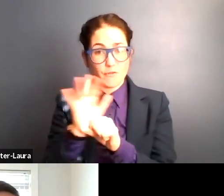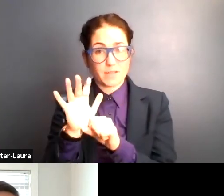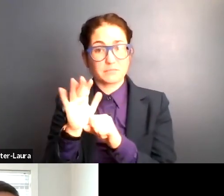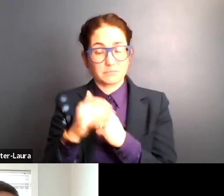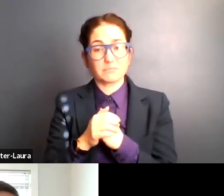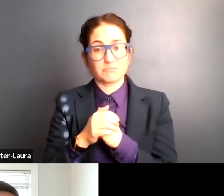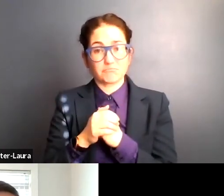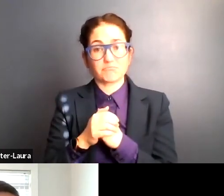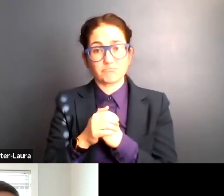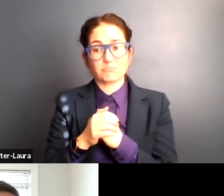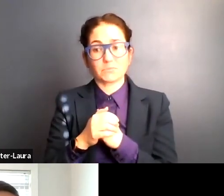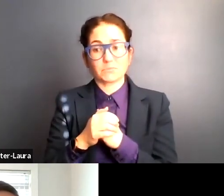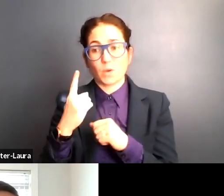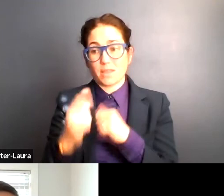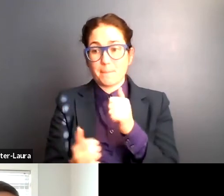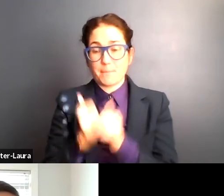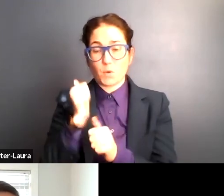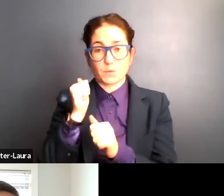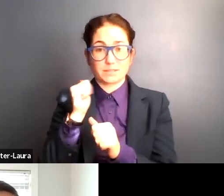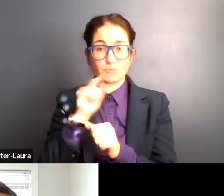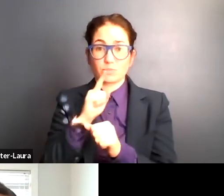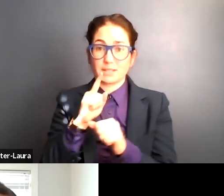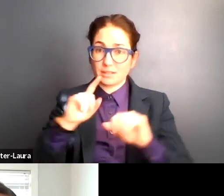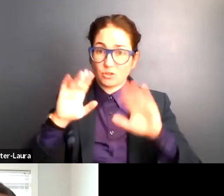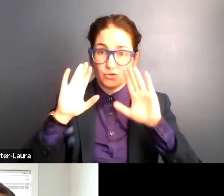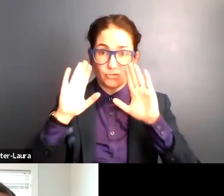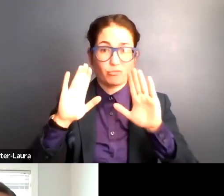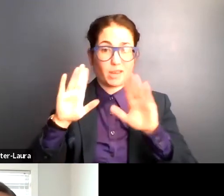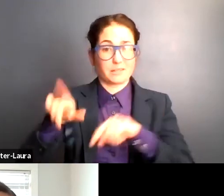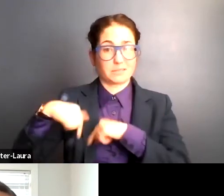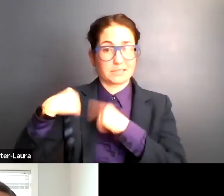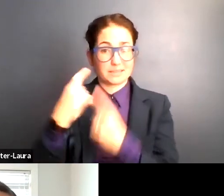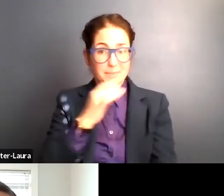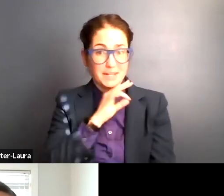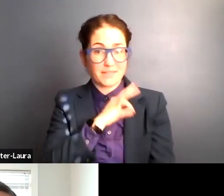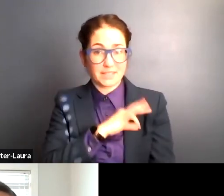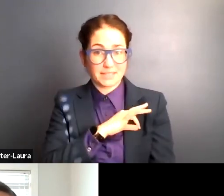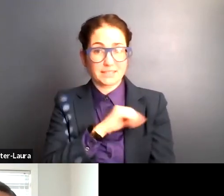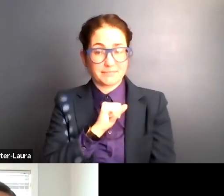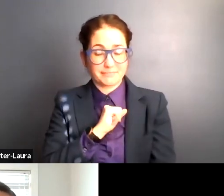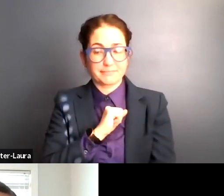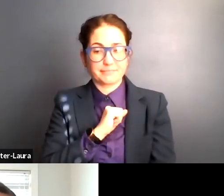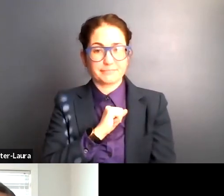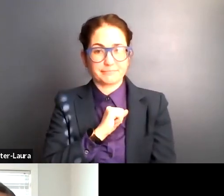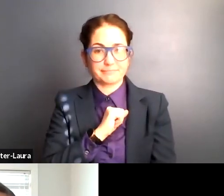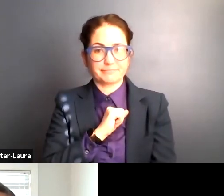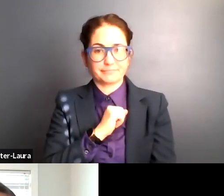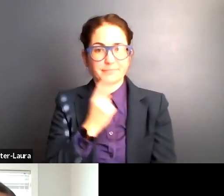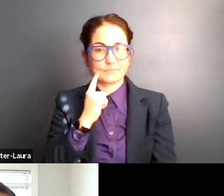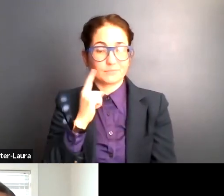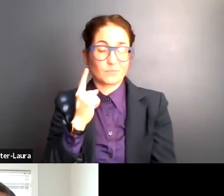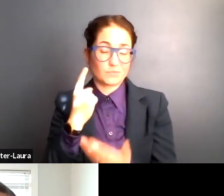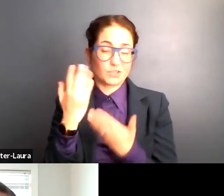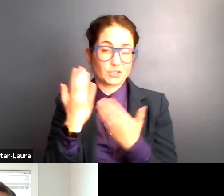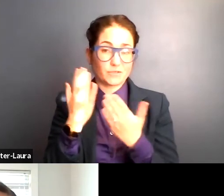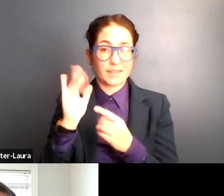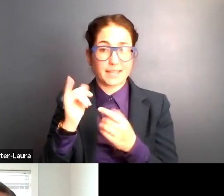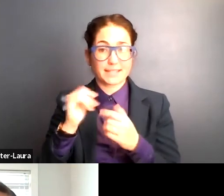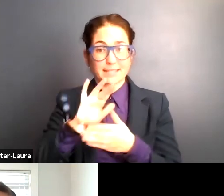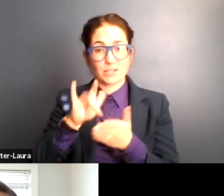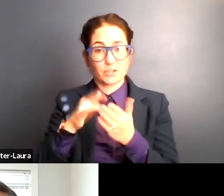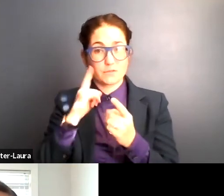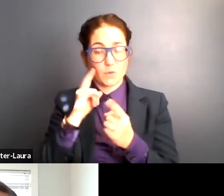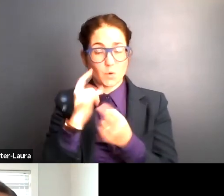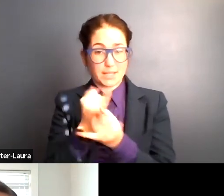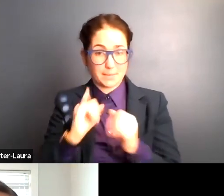one of the most popular and greatest benefits of, um, service that centers for independent living have been